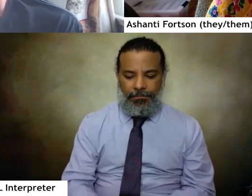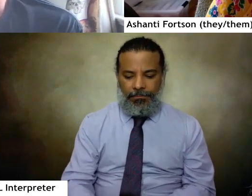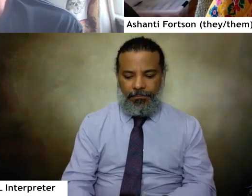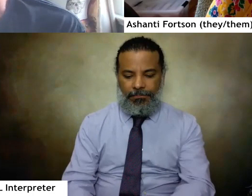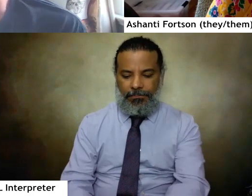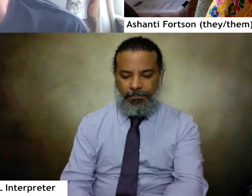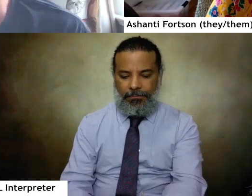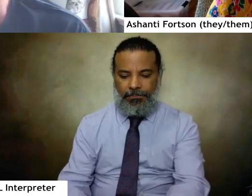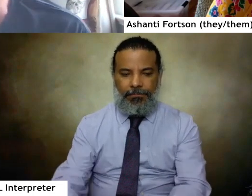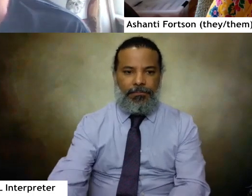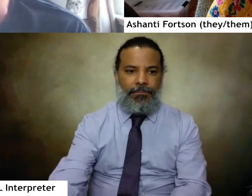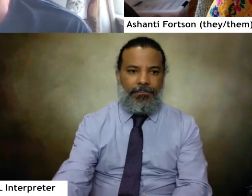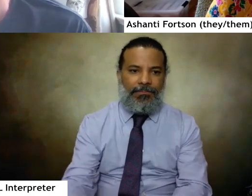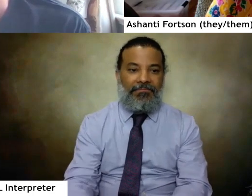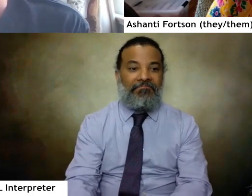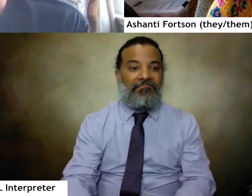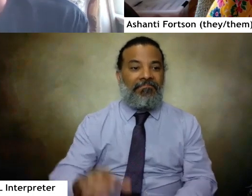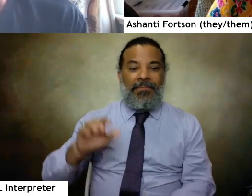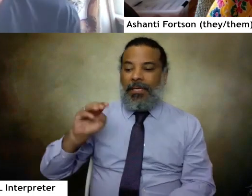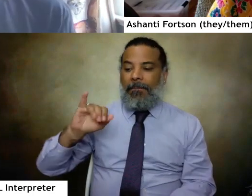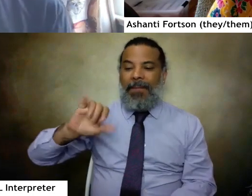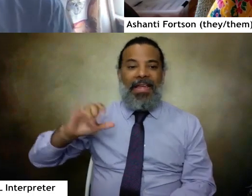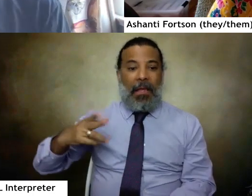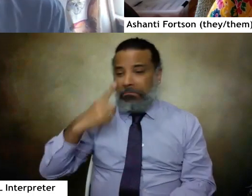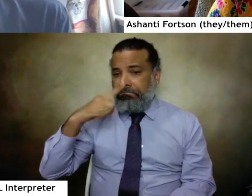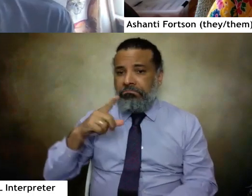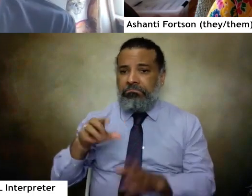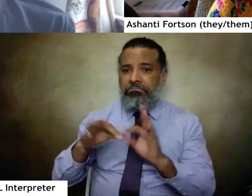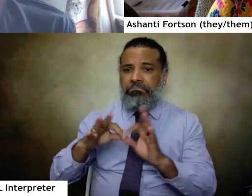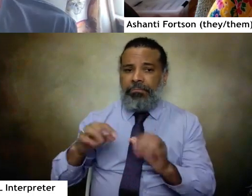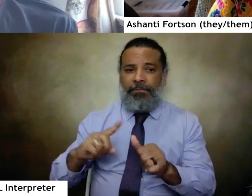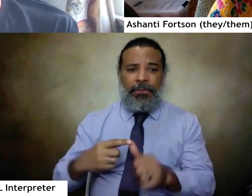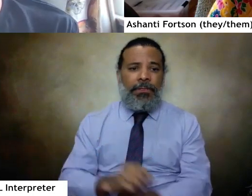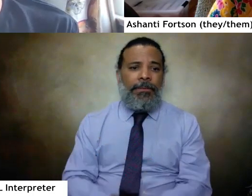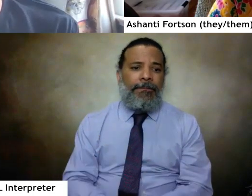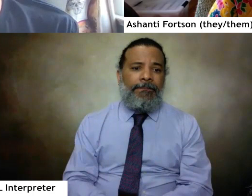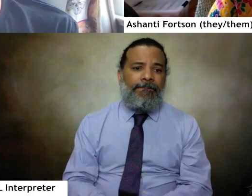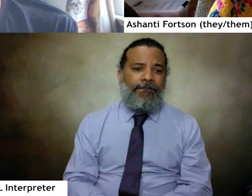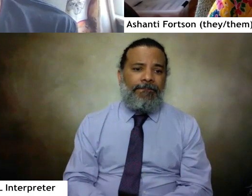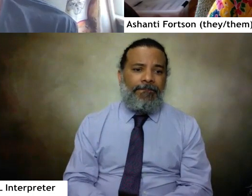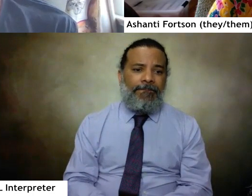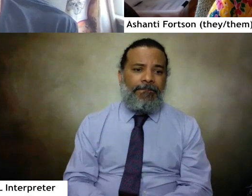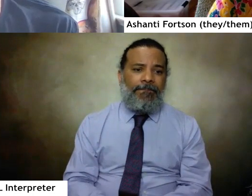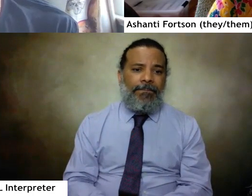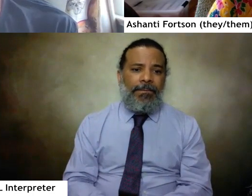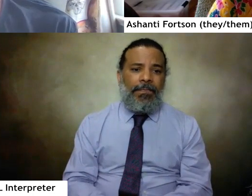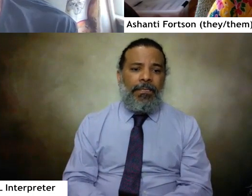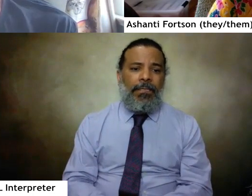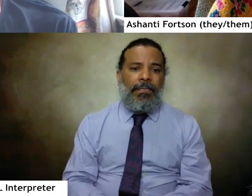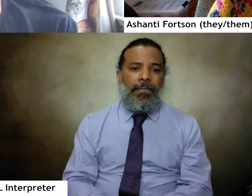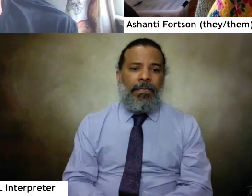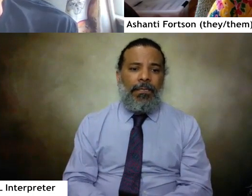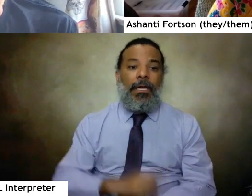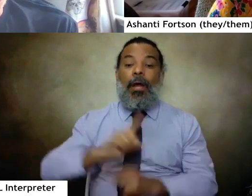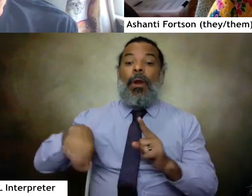um i can respond to that i um you know when i spent time